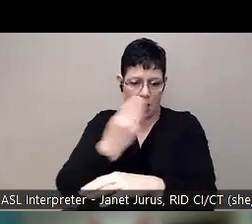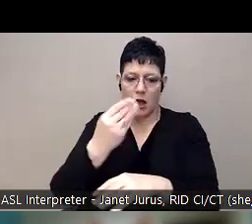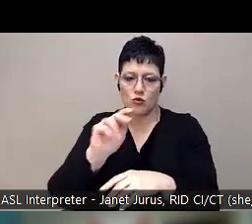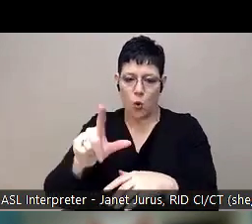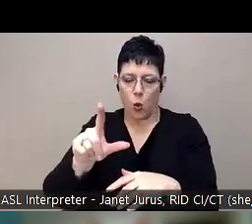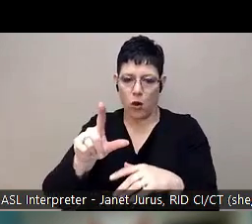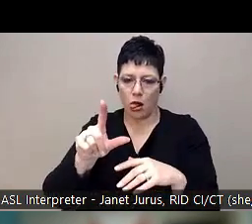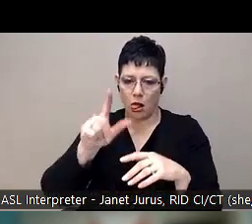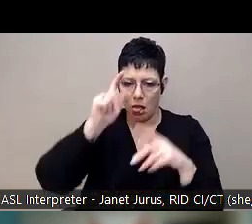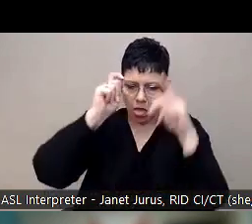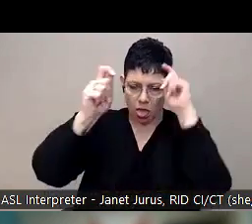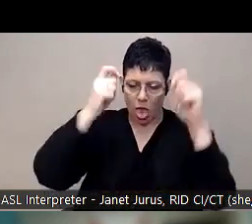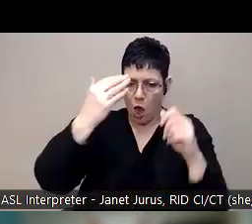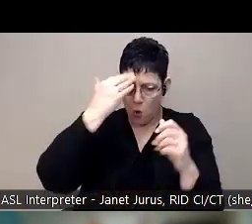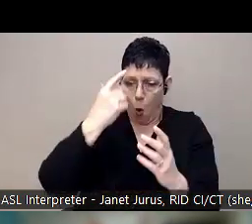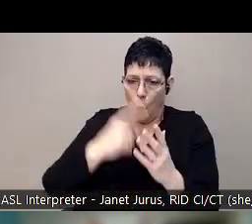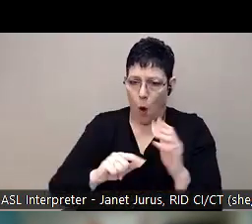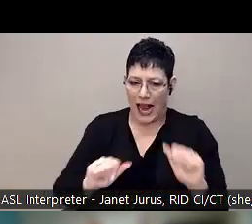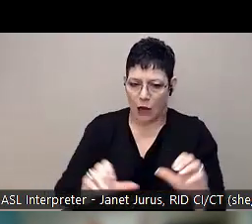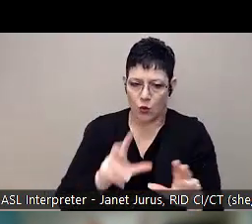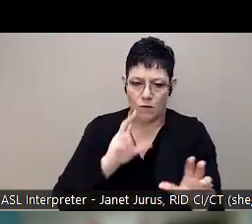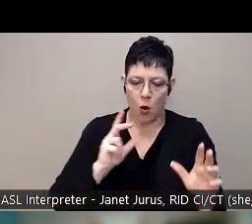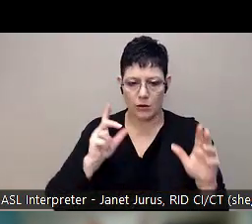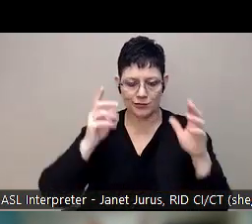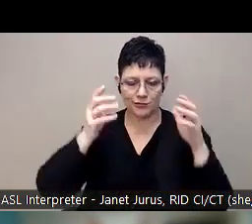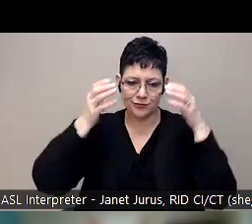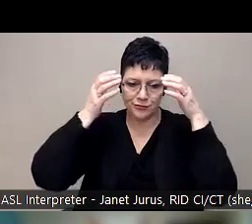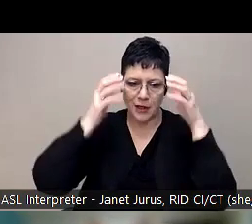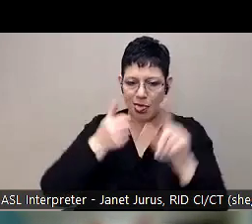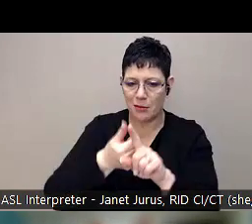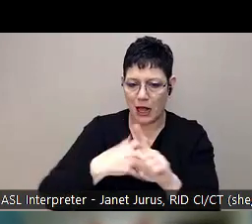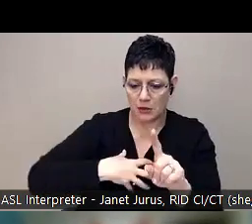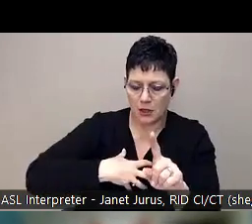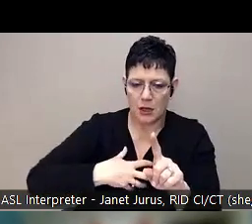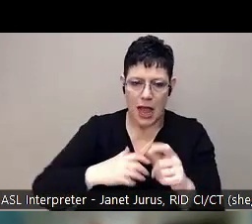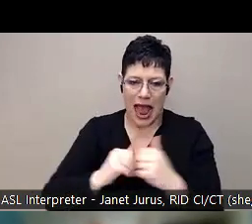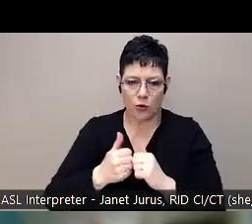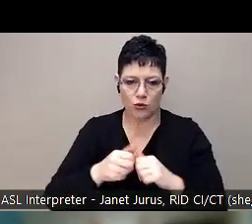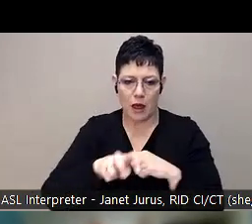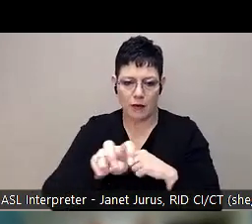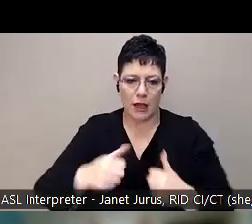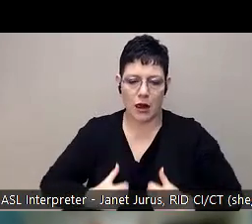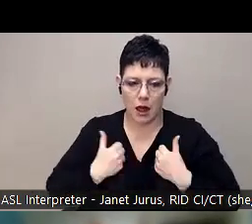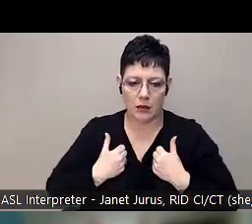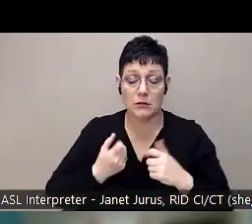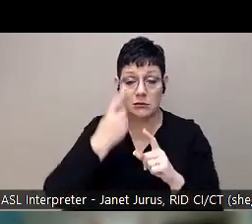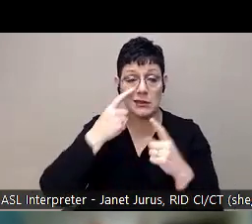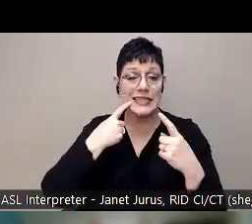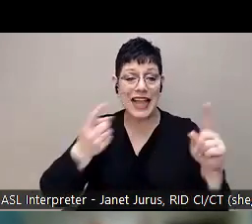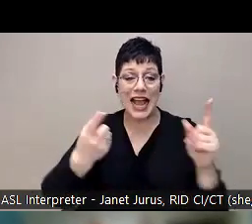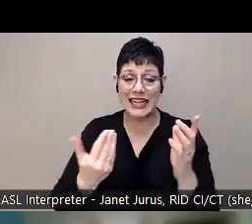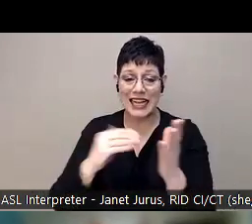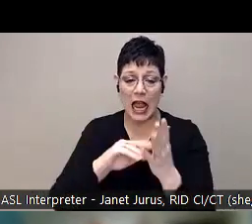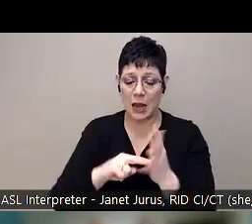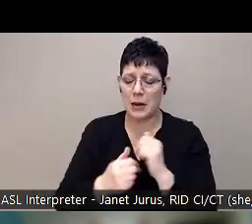coping mechanisms, we consider that a success. So prevention for us is anything that we can do to